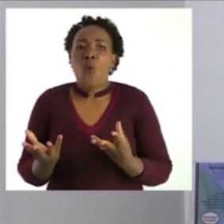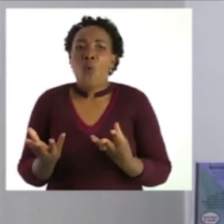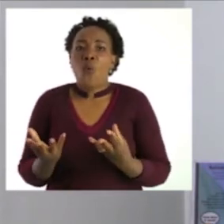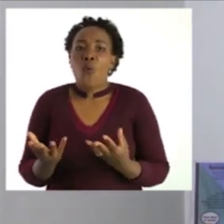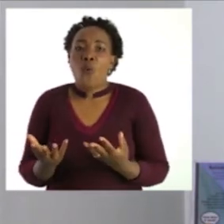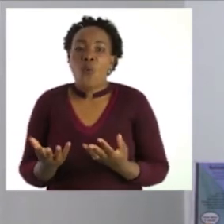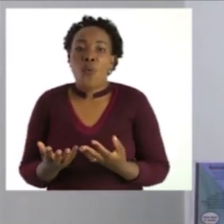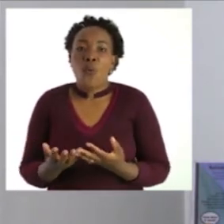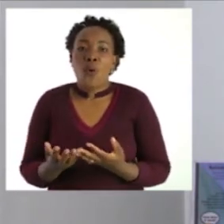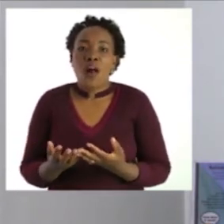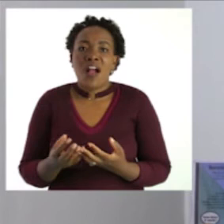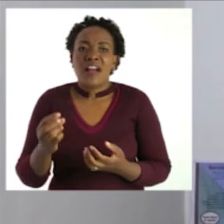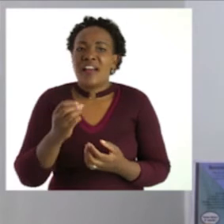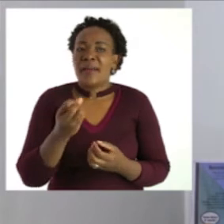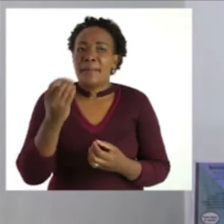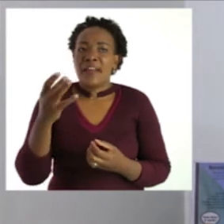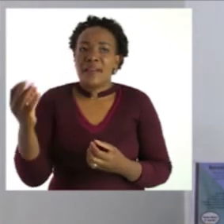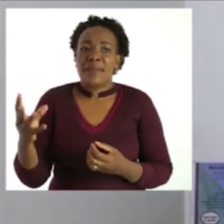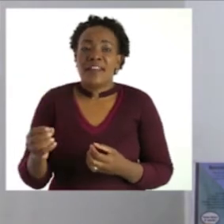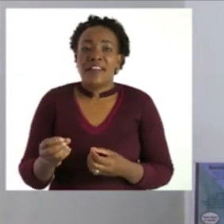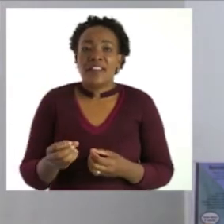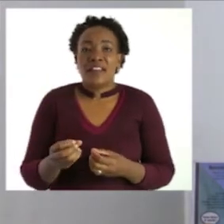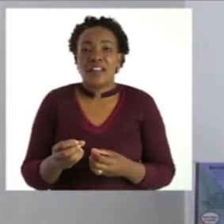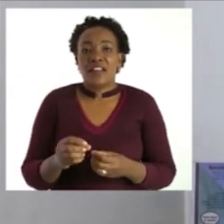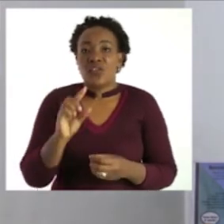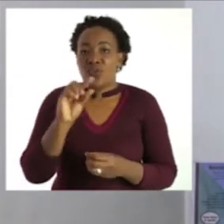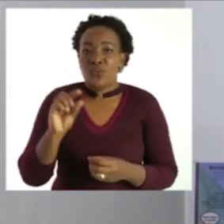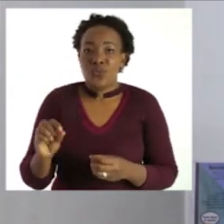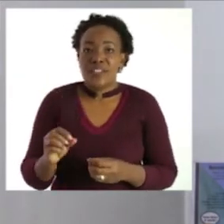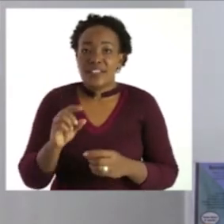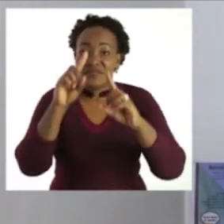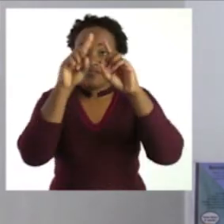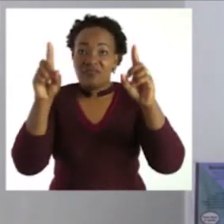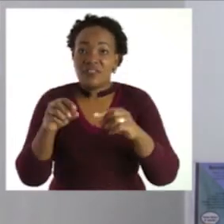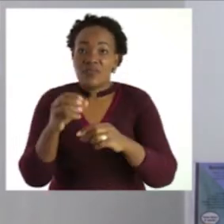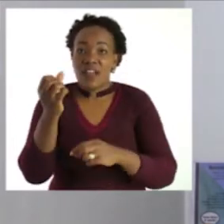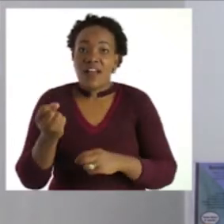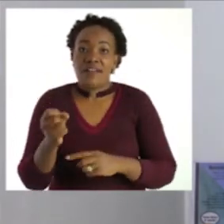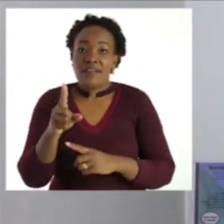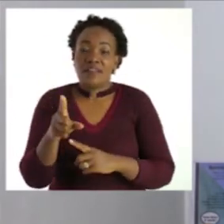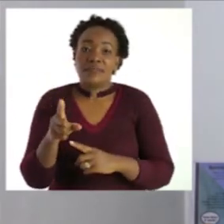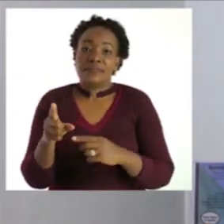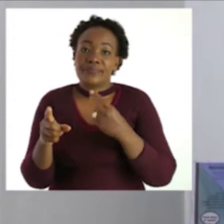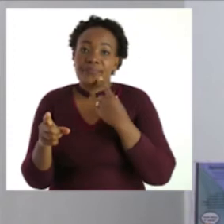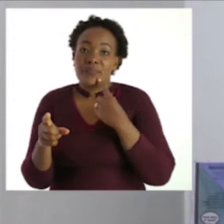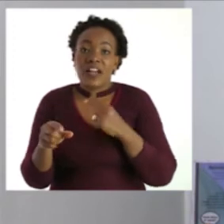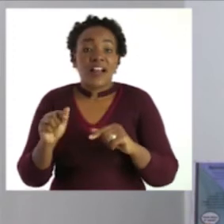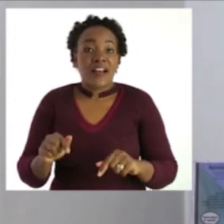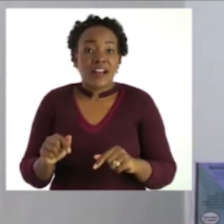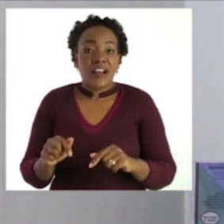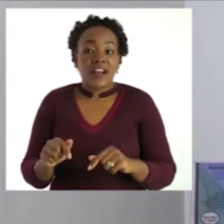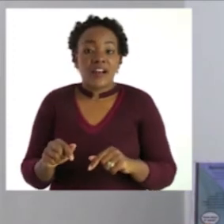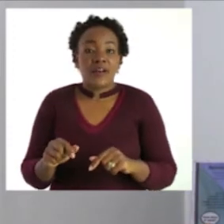and all the other words given in that box so this is what we are going to